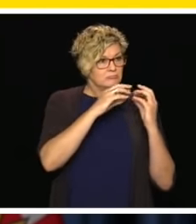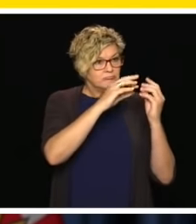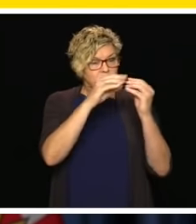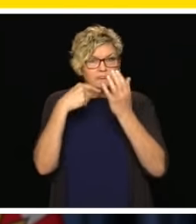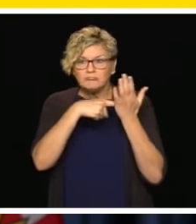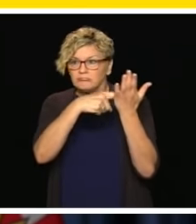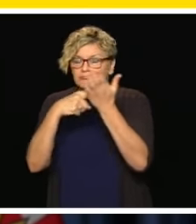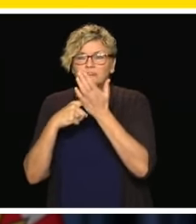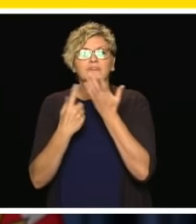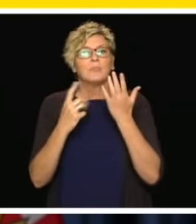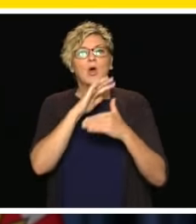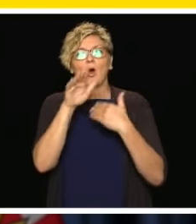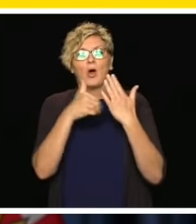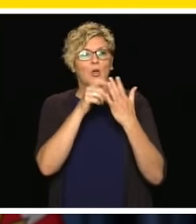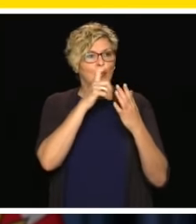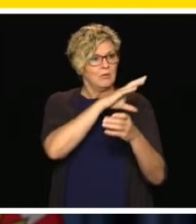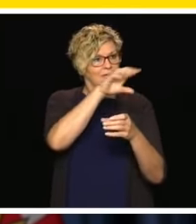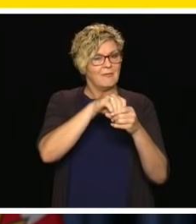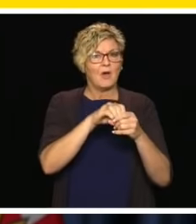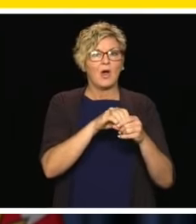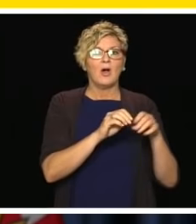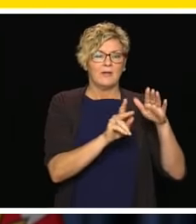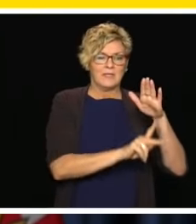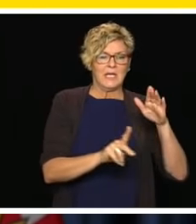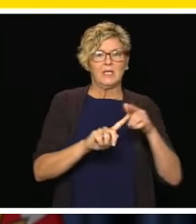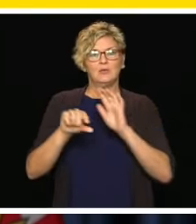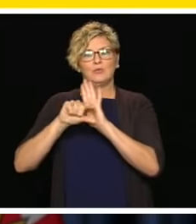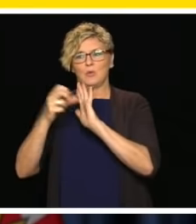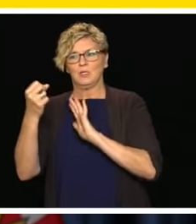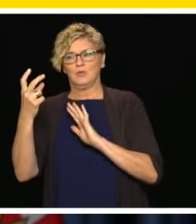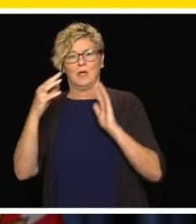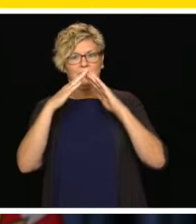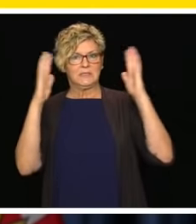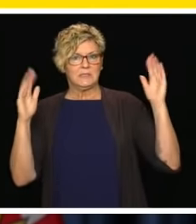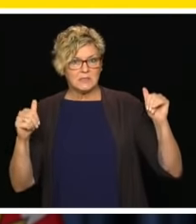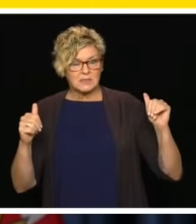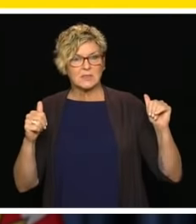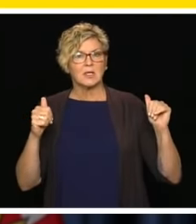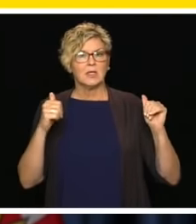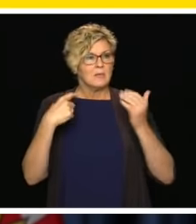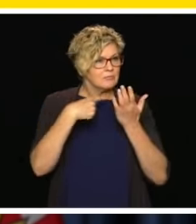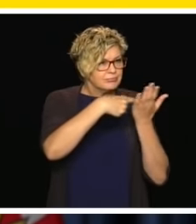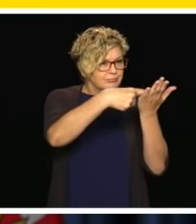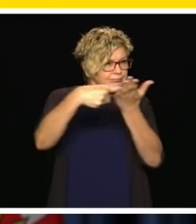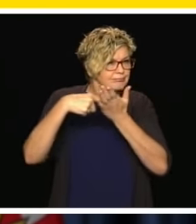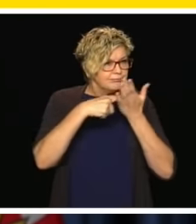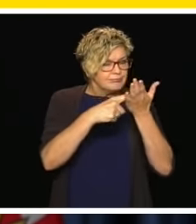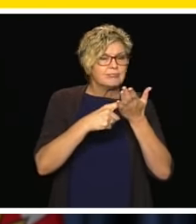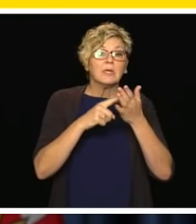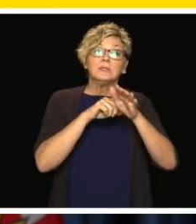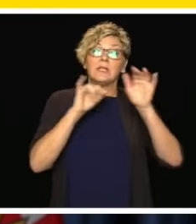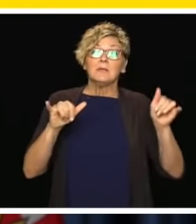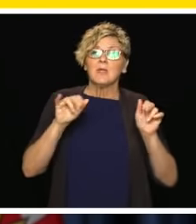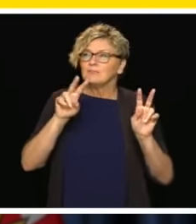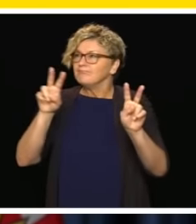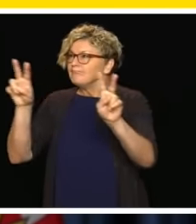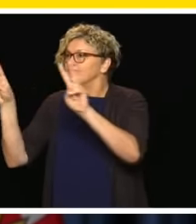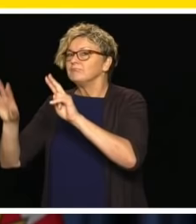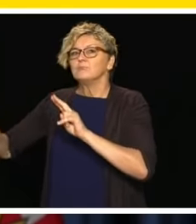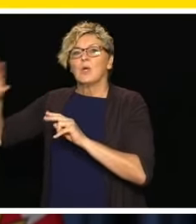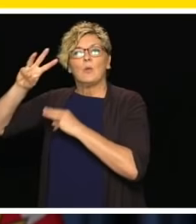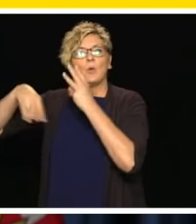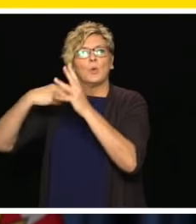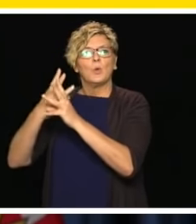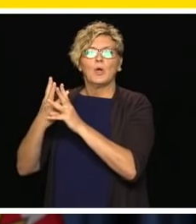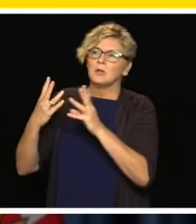stakeholders at what other jurisdictions have done around the world. What is working, how they have managed the return of students to